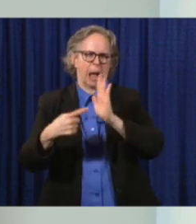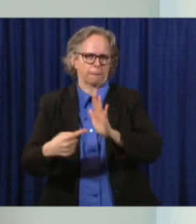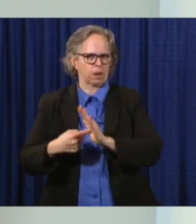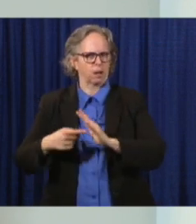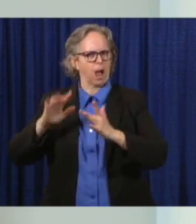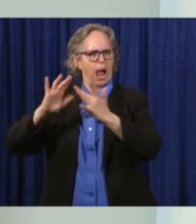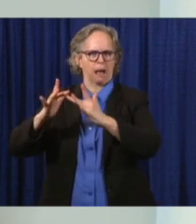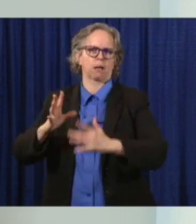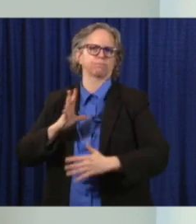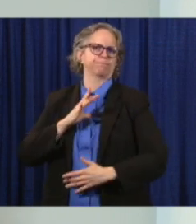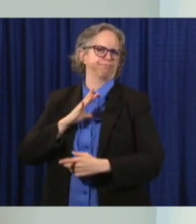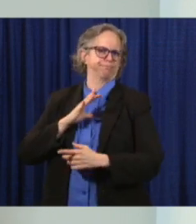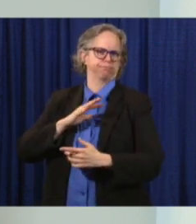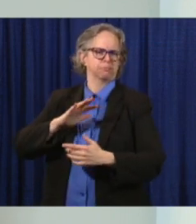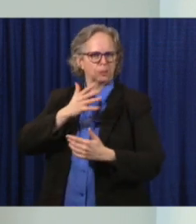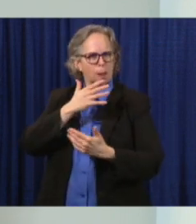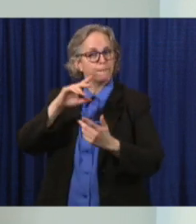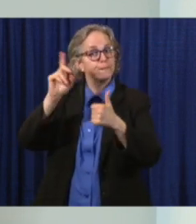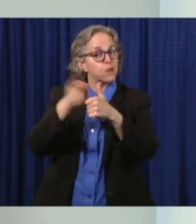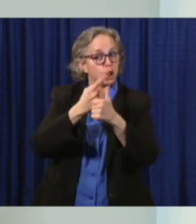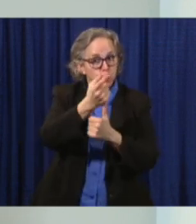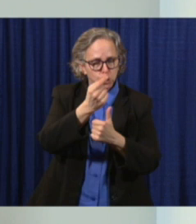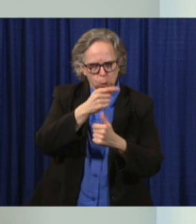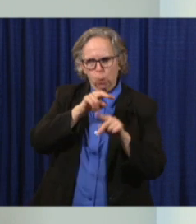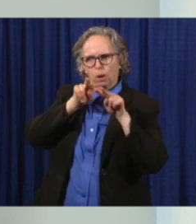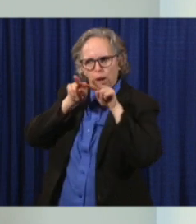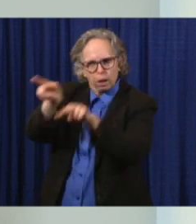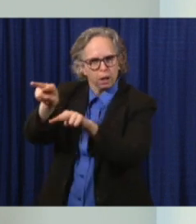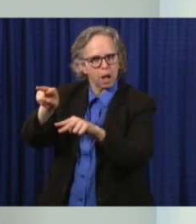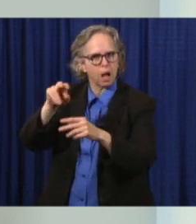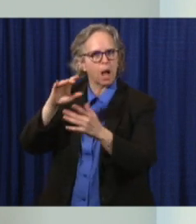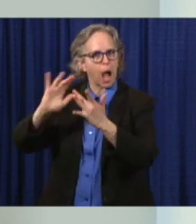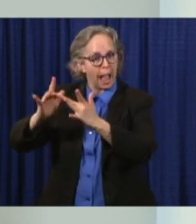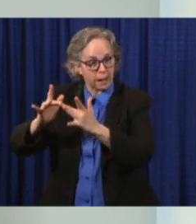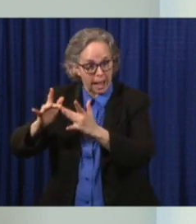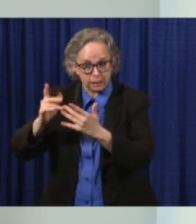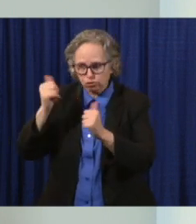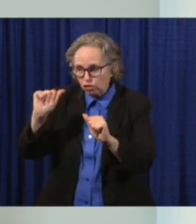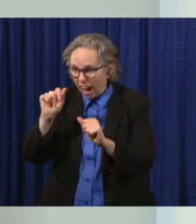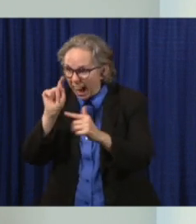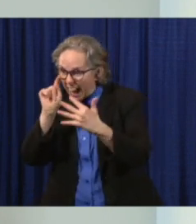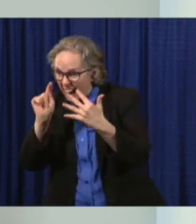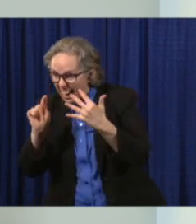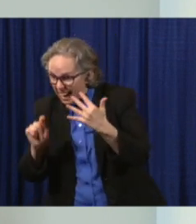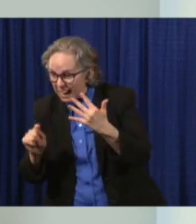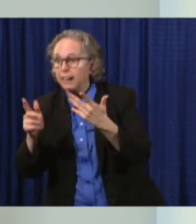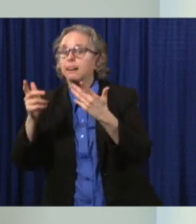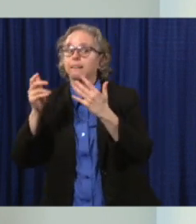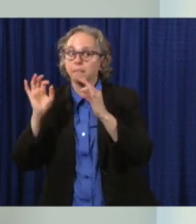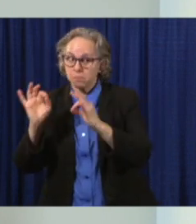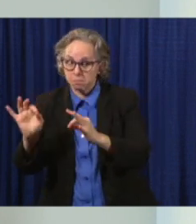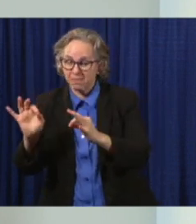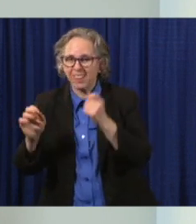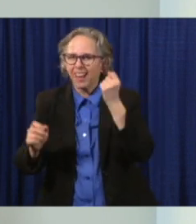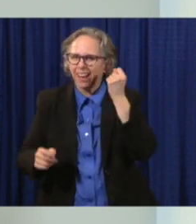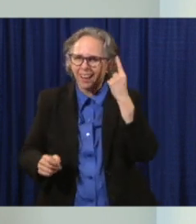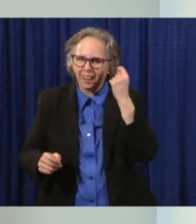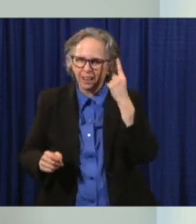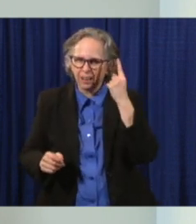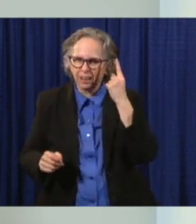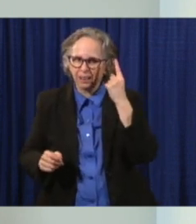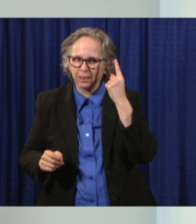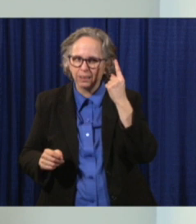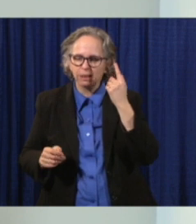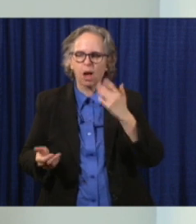go to the online services at BMV and see if they can serve you. But all other services will be